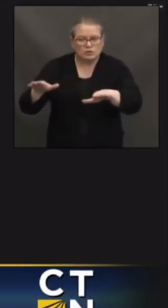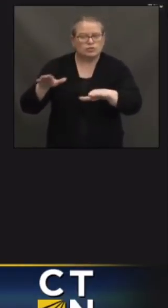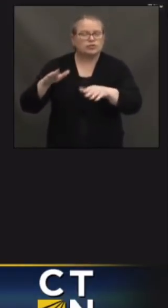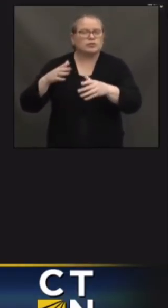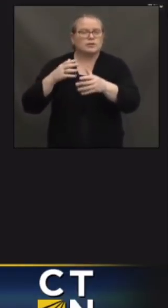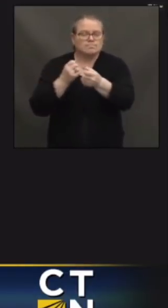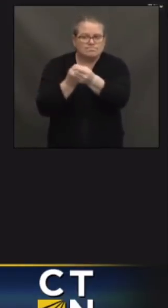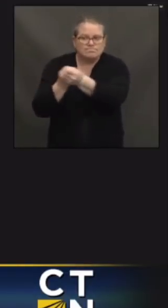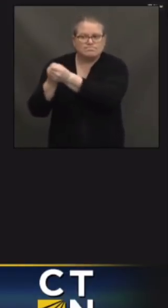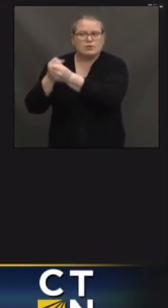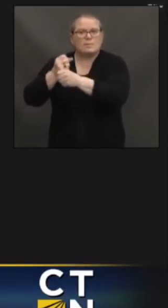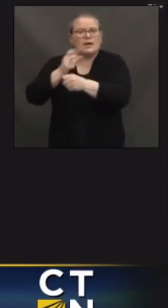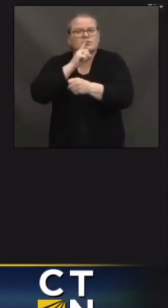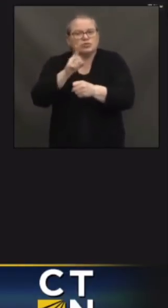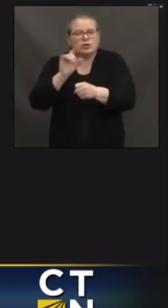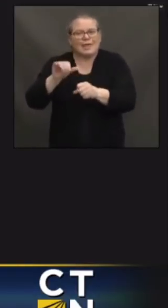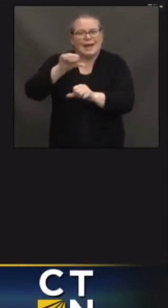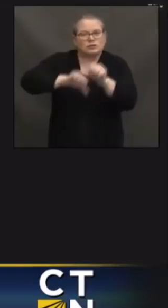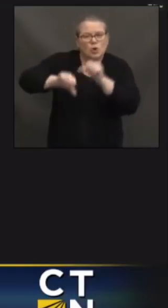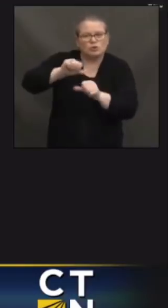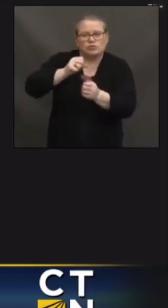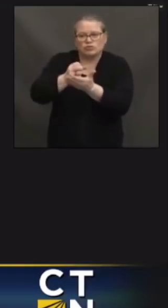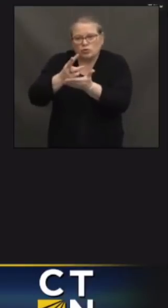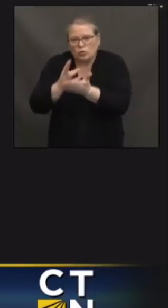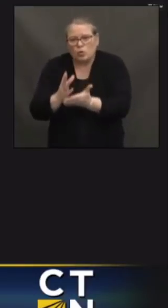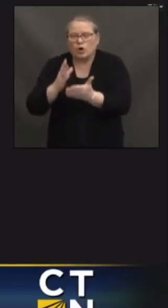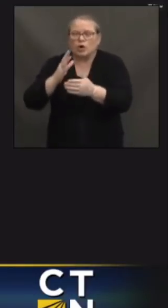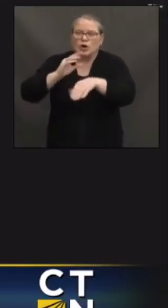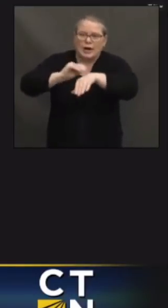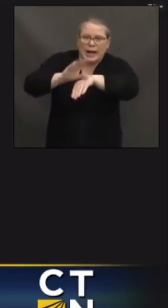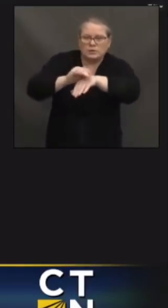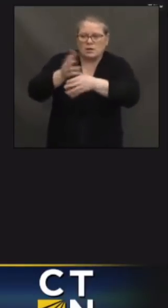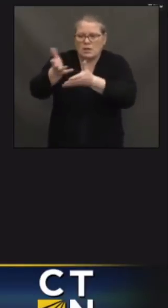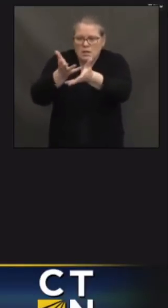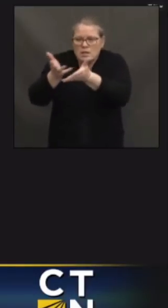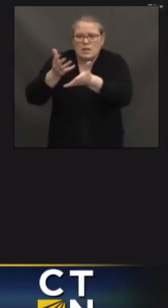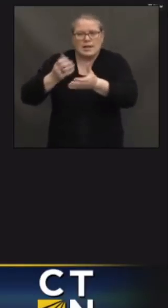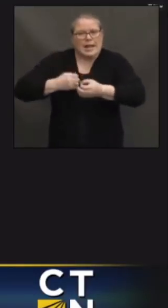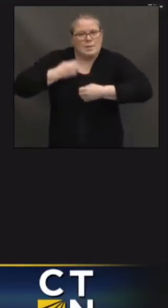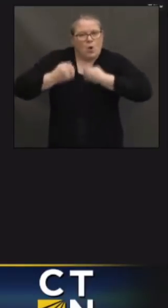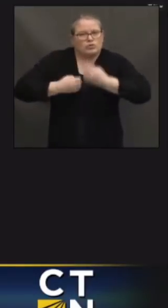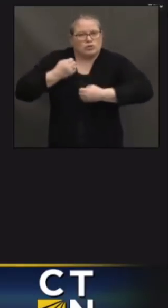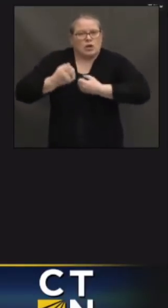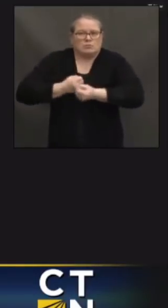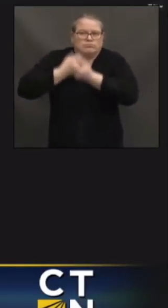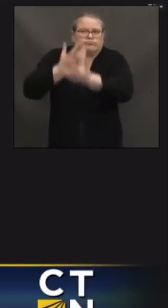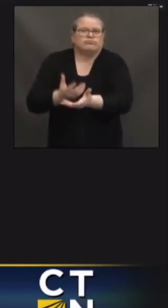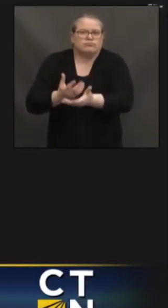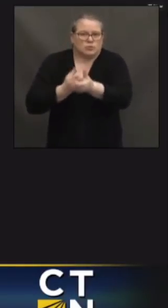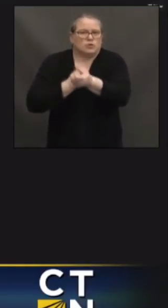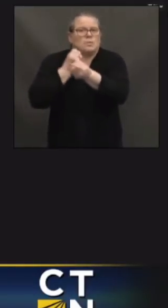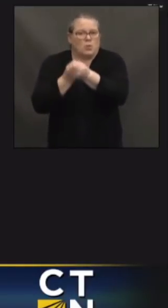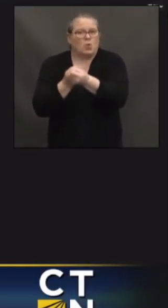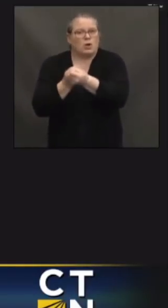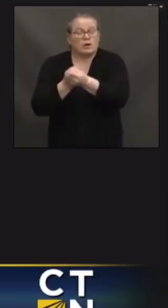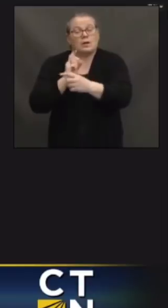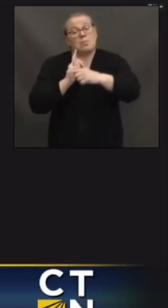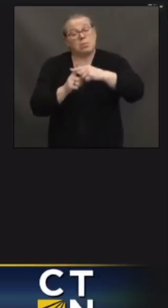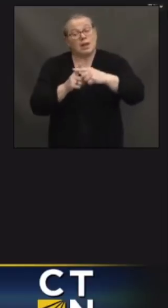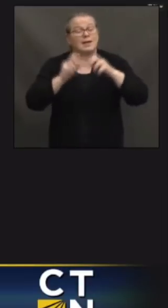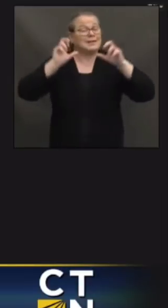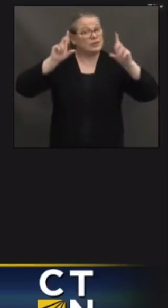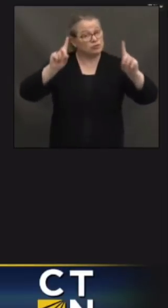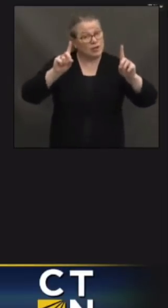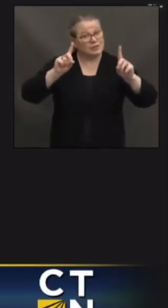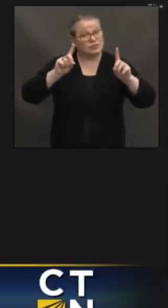the sort of social work and emotional supports necessary and that they have extra educational help around